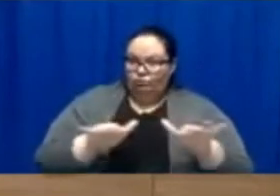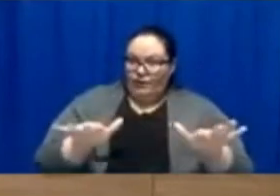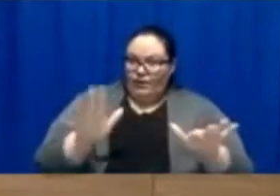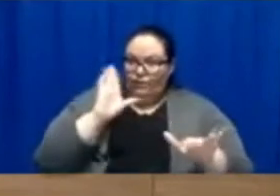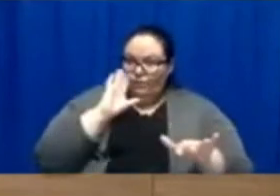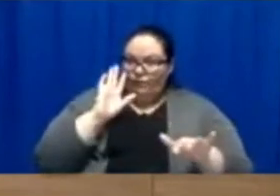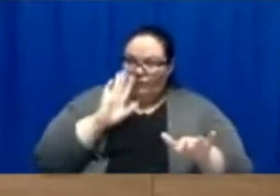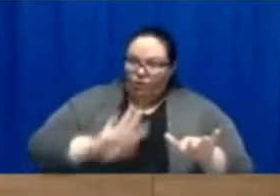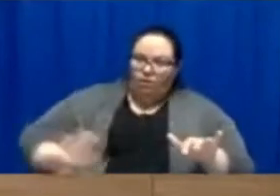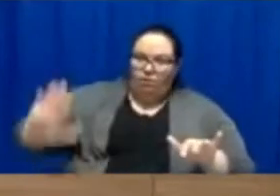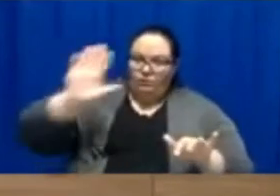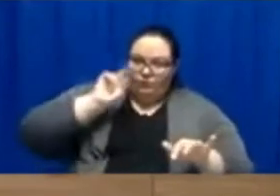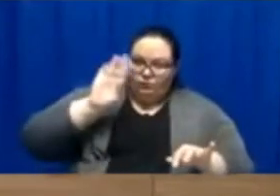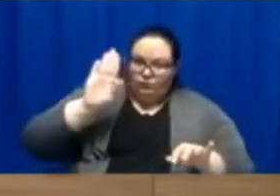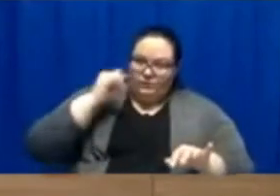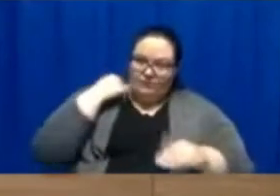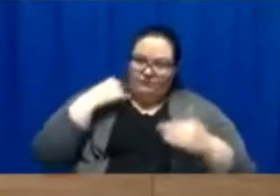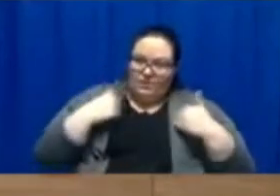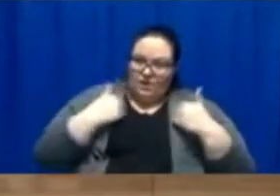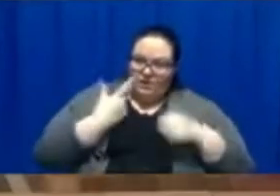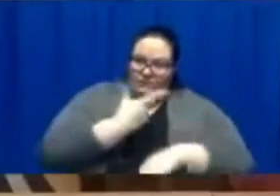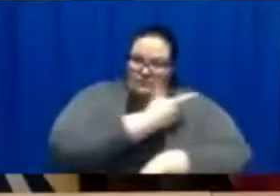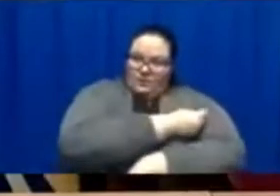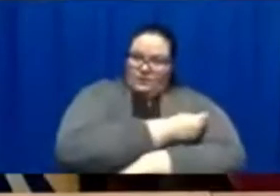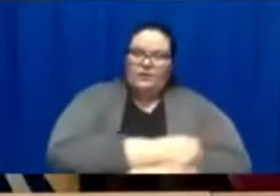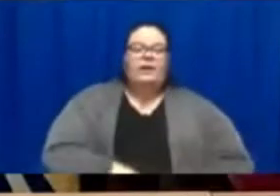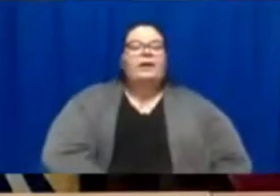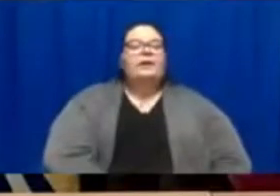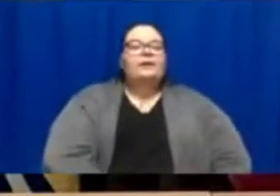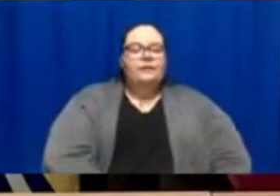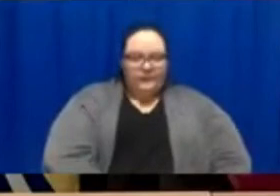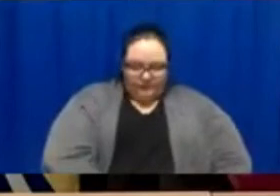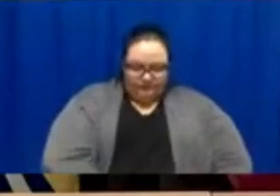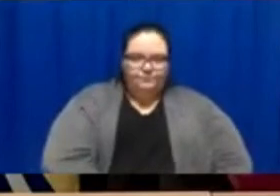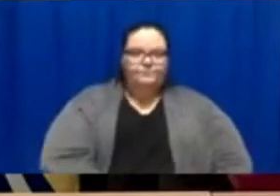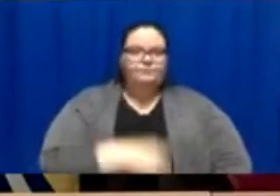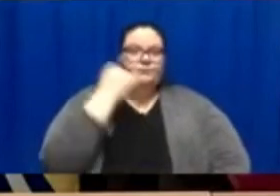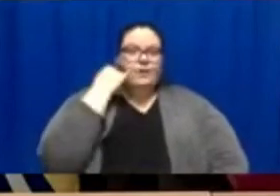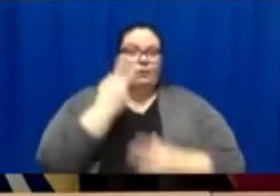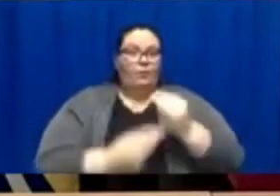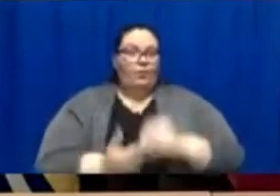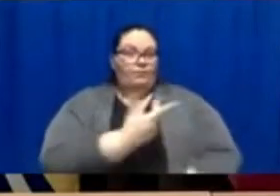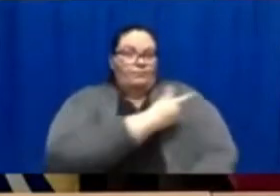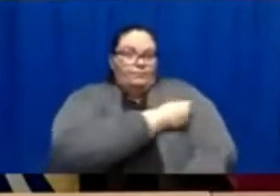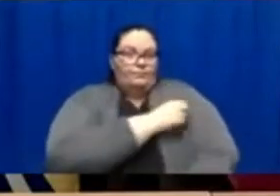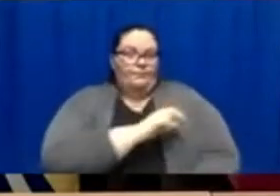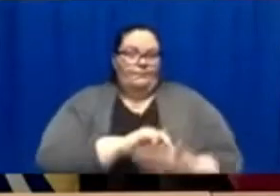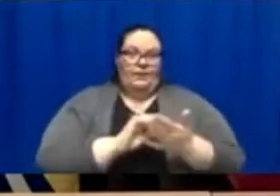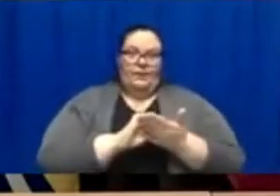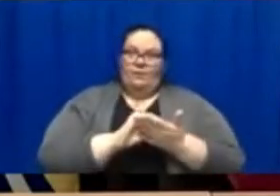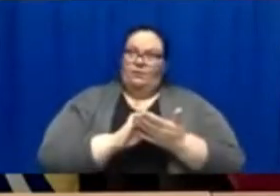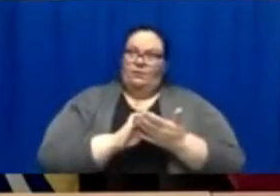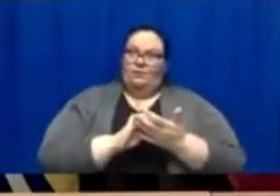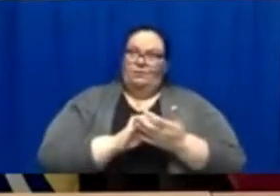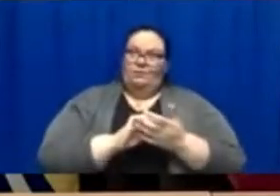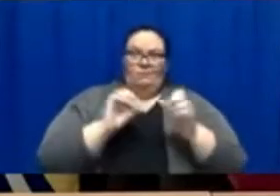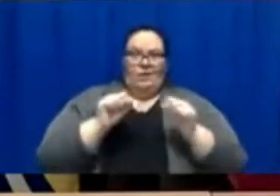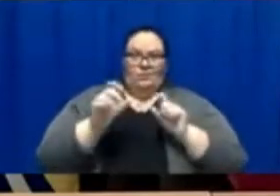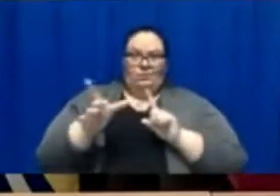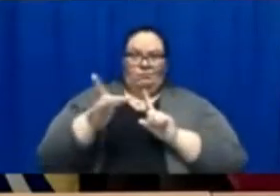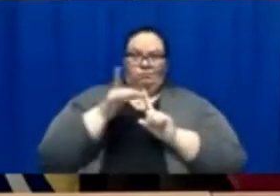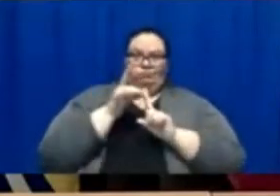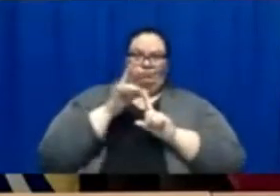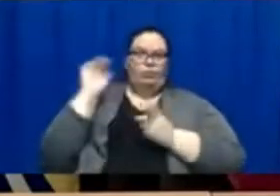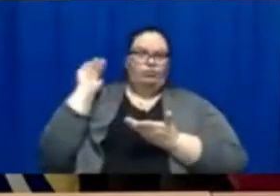right? Yeah, exactly. So people who are double vaccinated, it reduces your risk of actually getting COVID in the first place by about 25%.